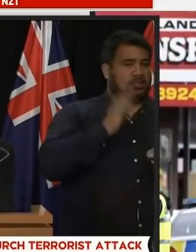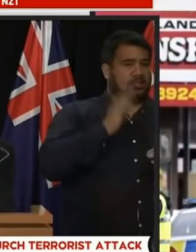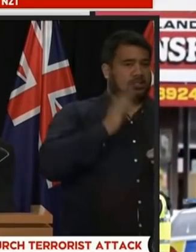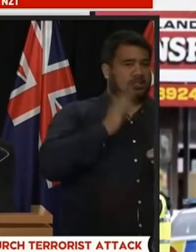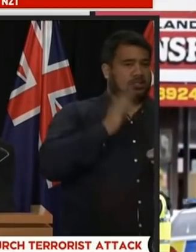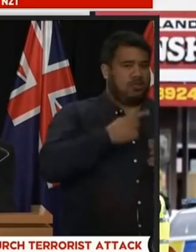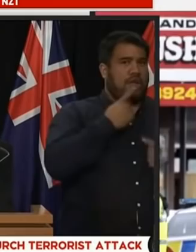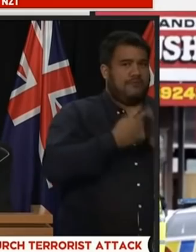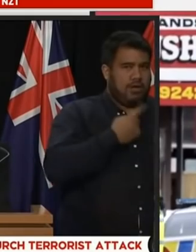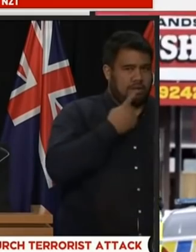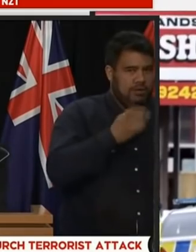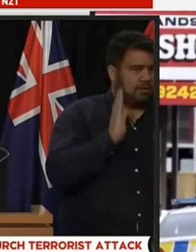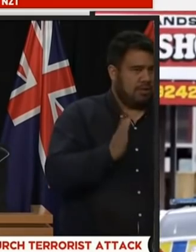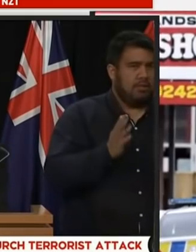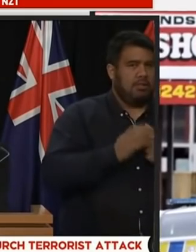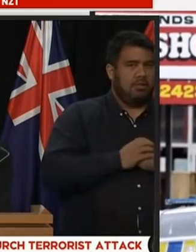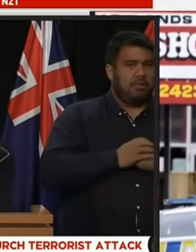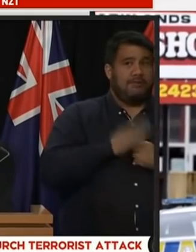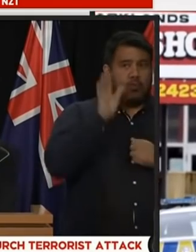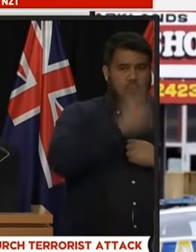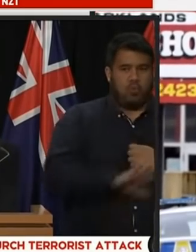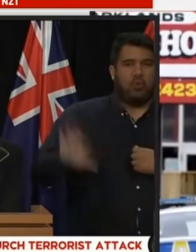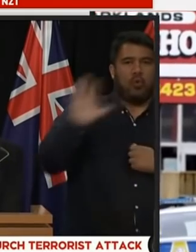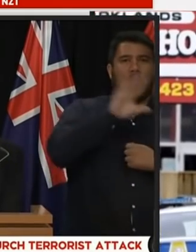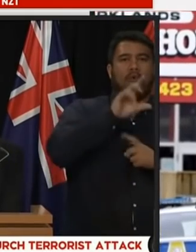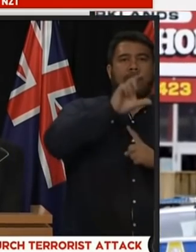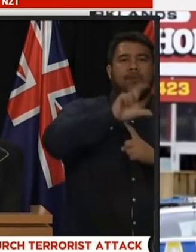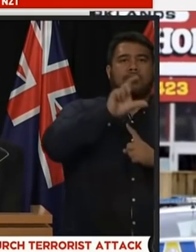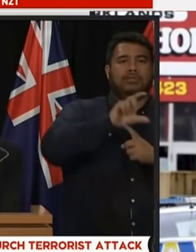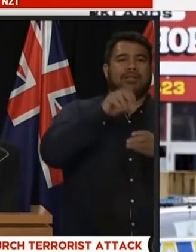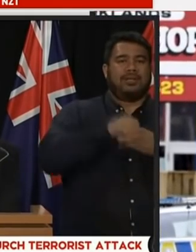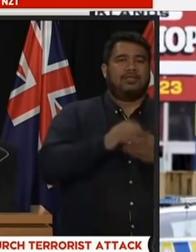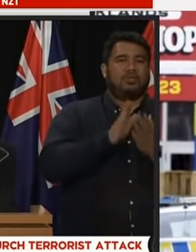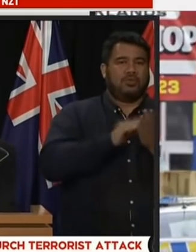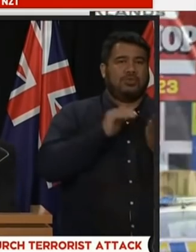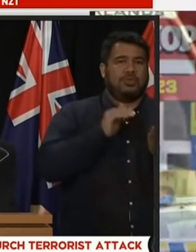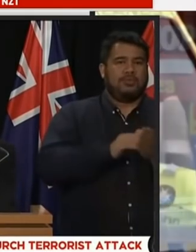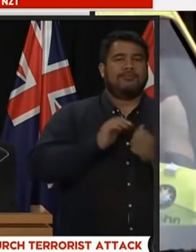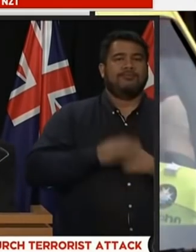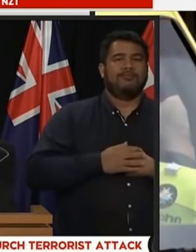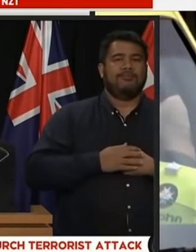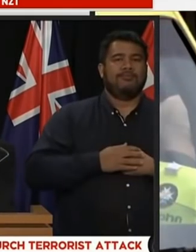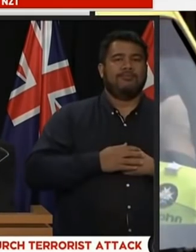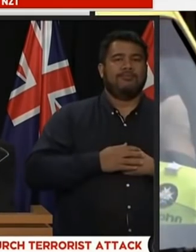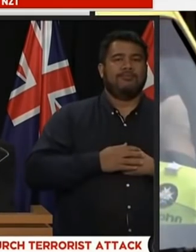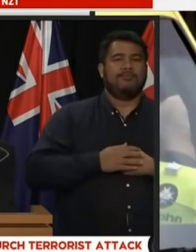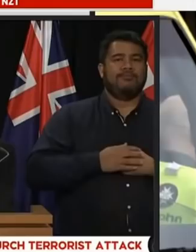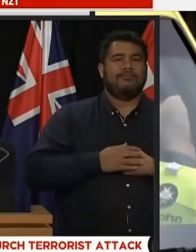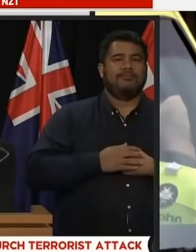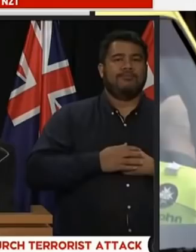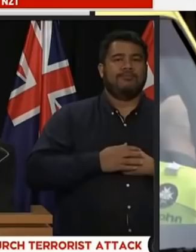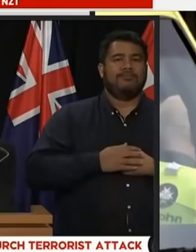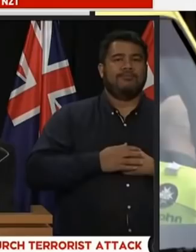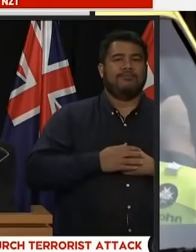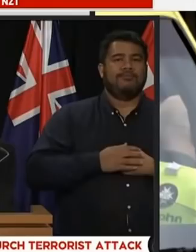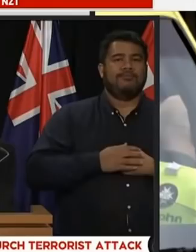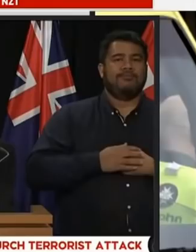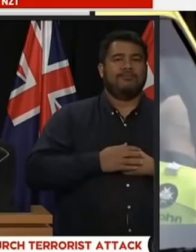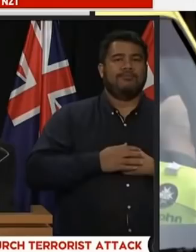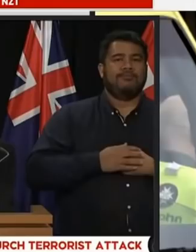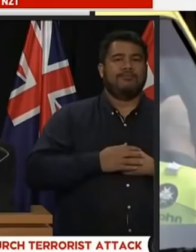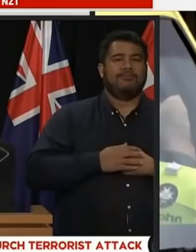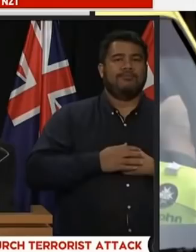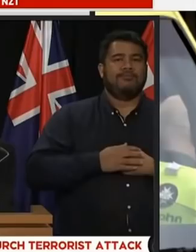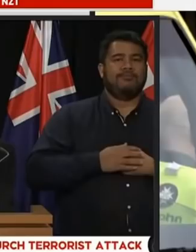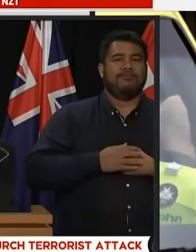because i just woke up around the country the national threat level was raised to high that stupid ass fucking curly